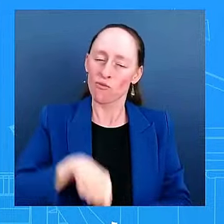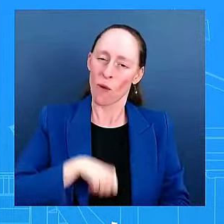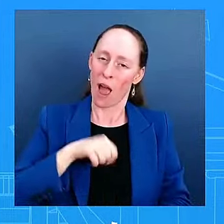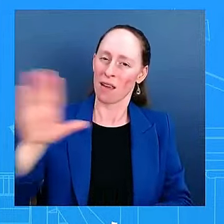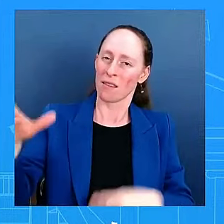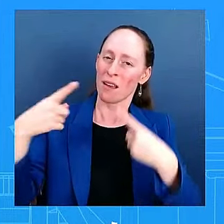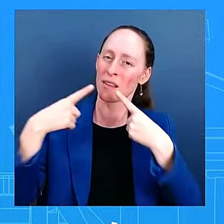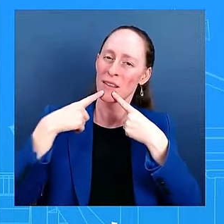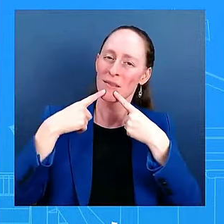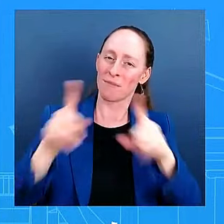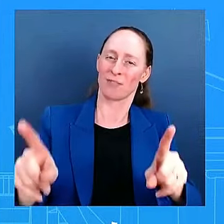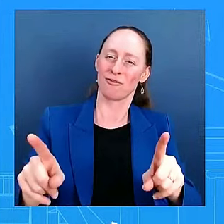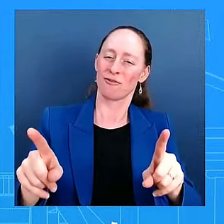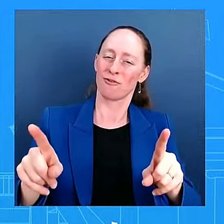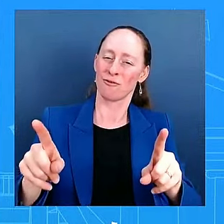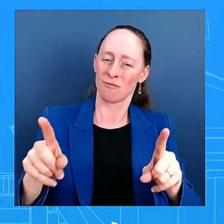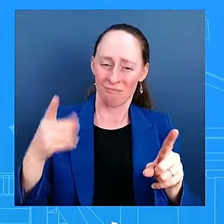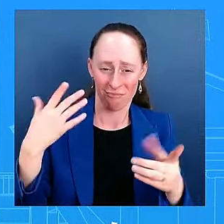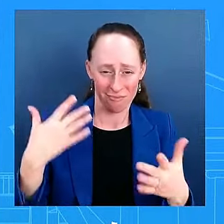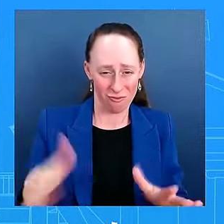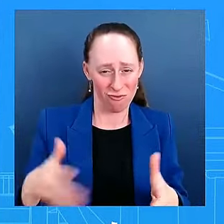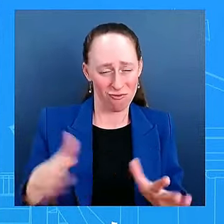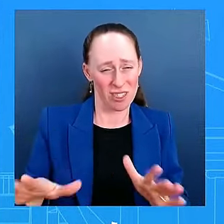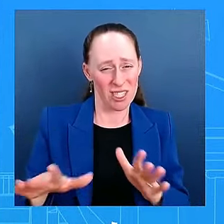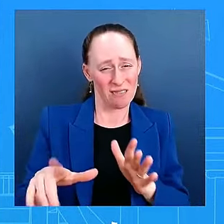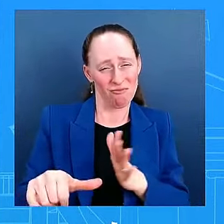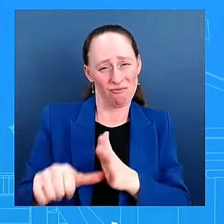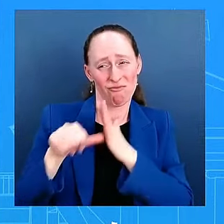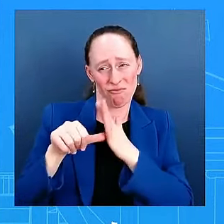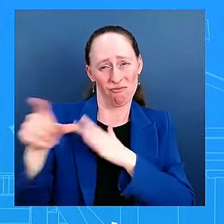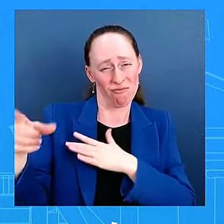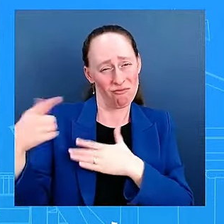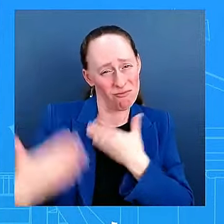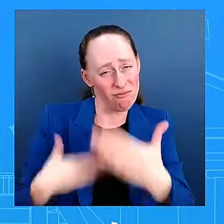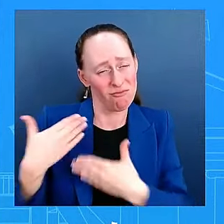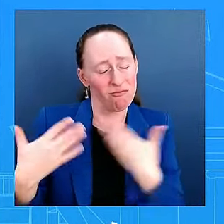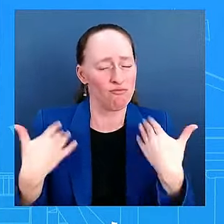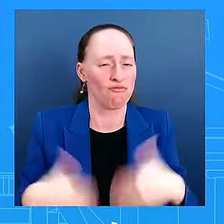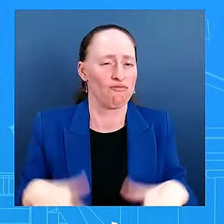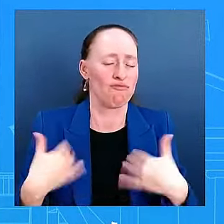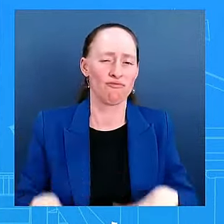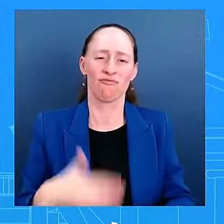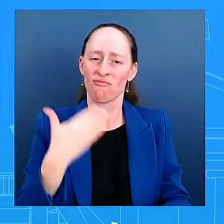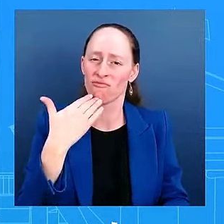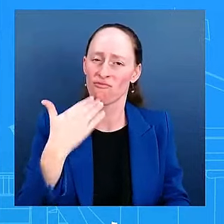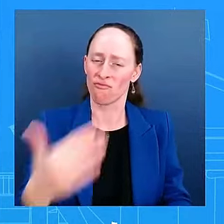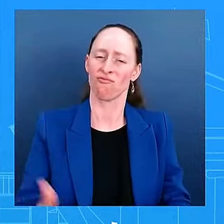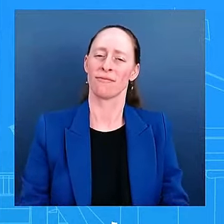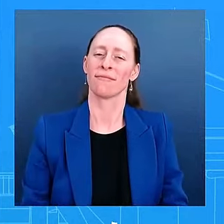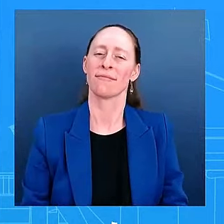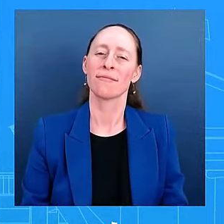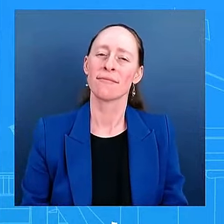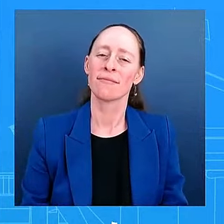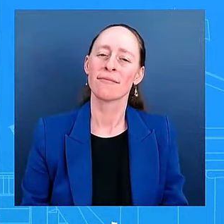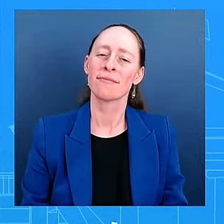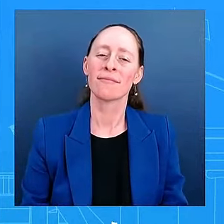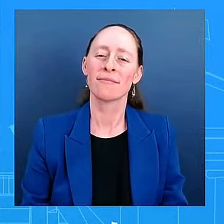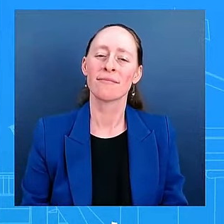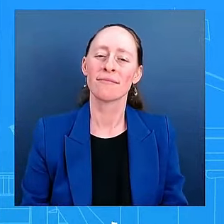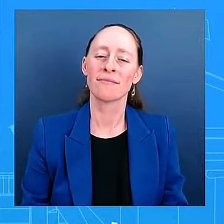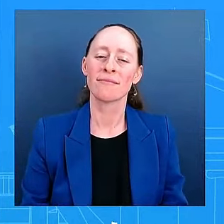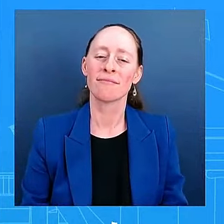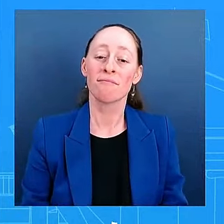was able to do. Has the president been hearing from foreign leaders about the outcome of this election? And have they expressed any